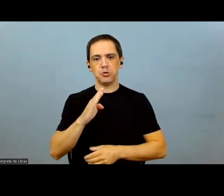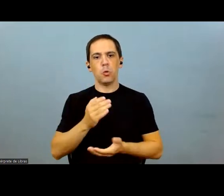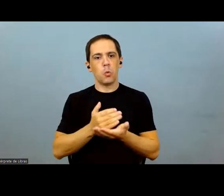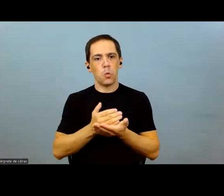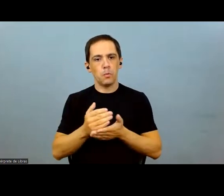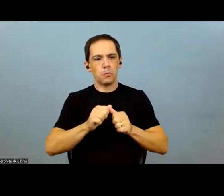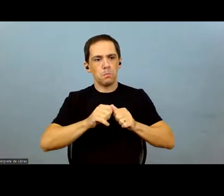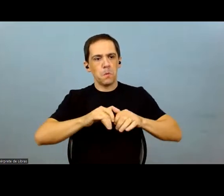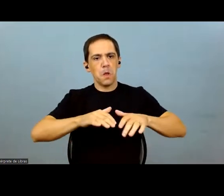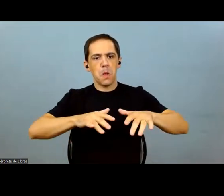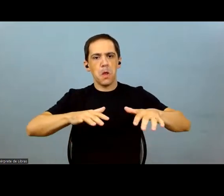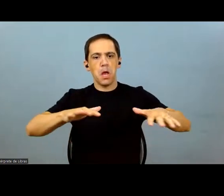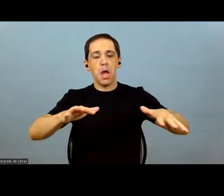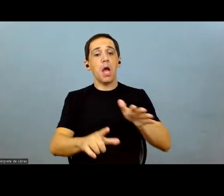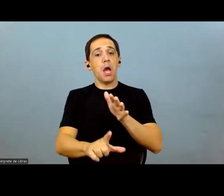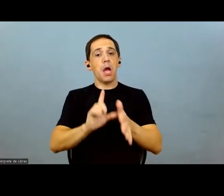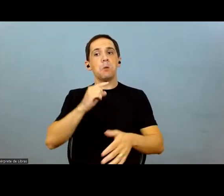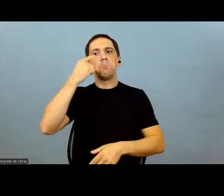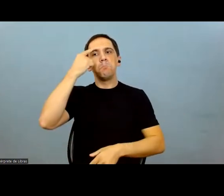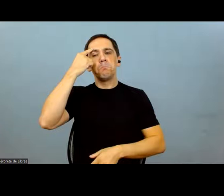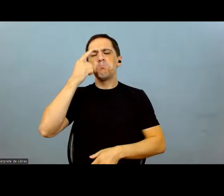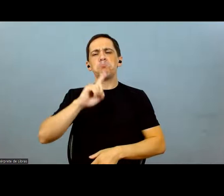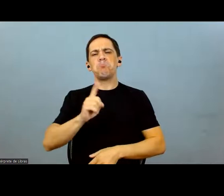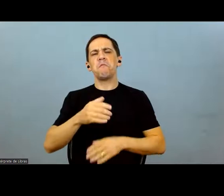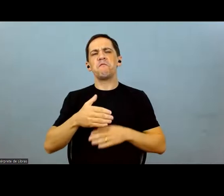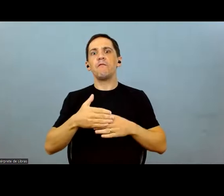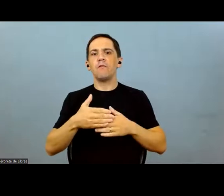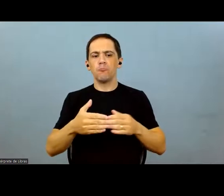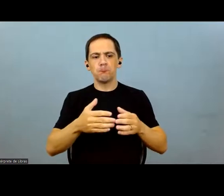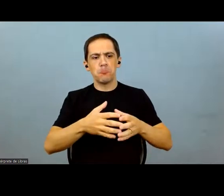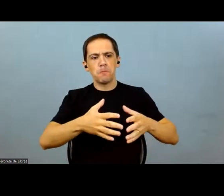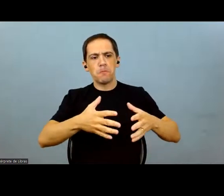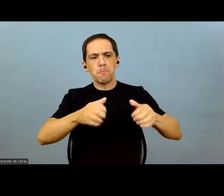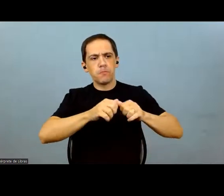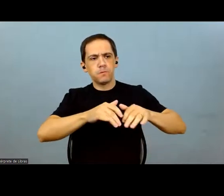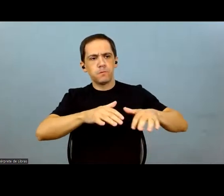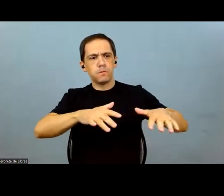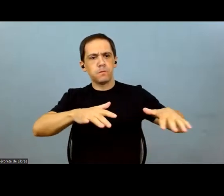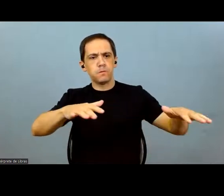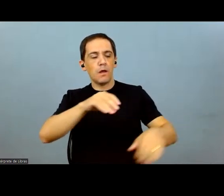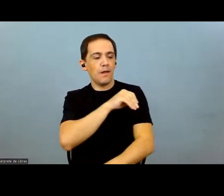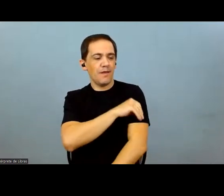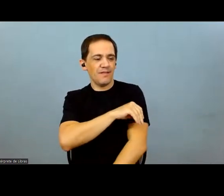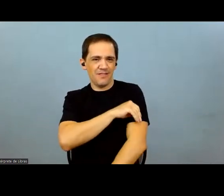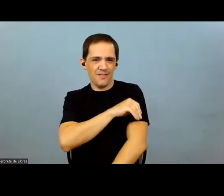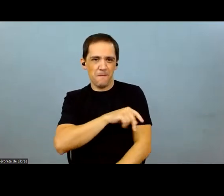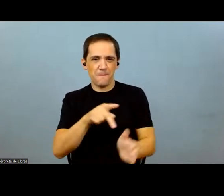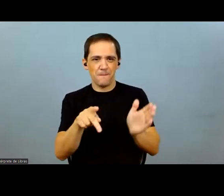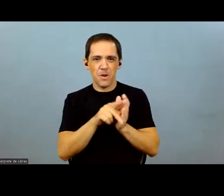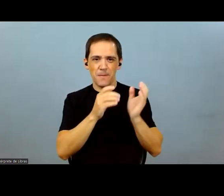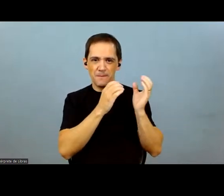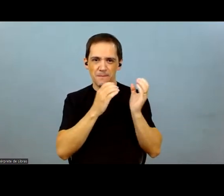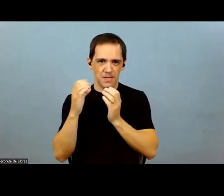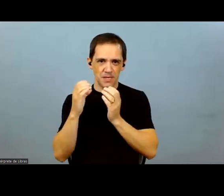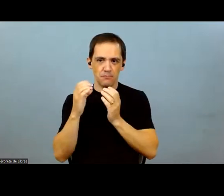player in corn-based ethanol. We could never have imagined that Brazil could take such a position.